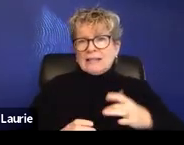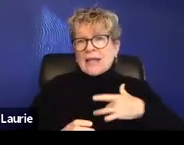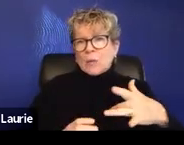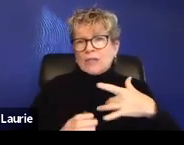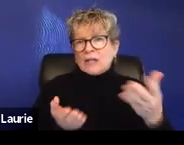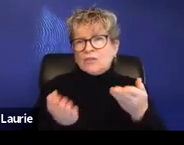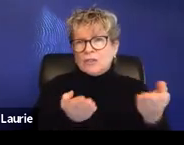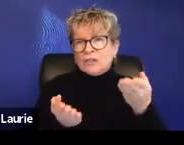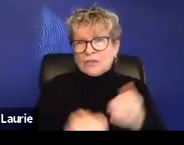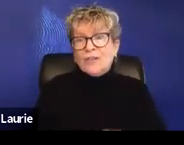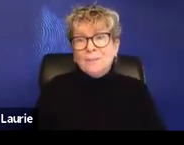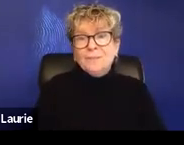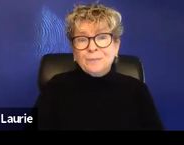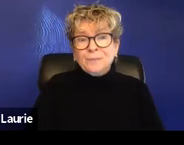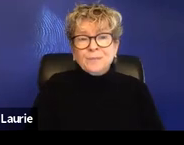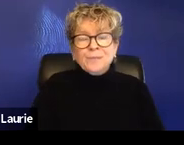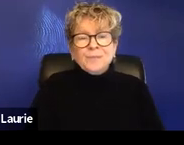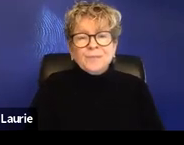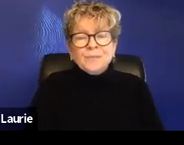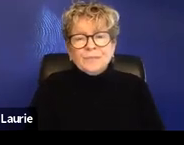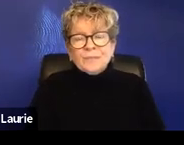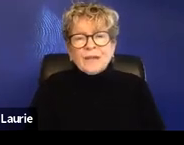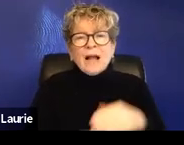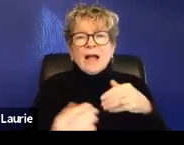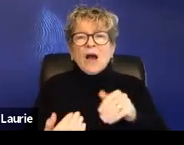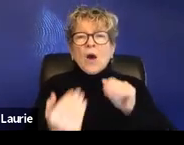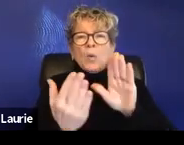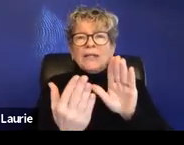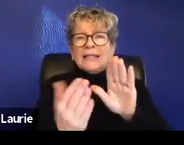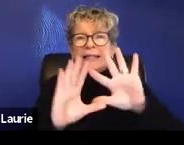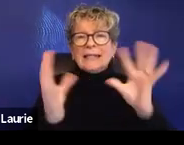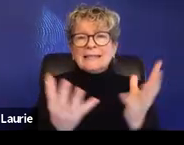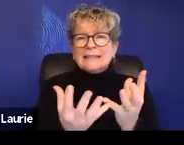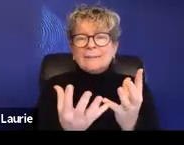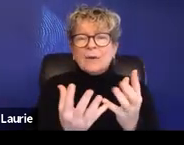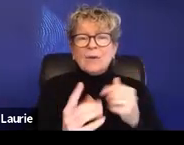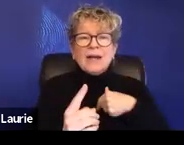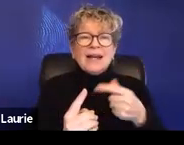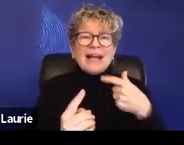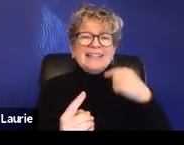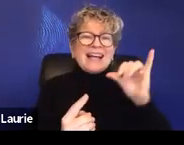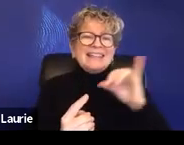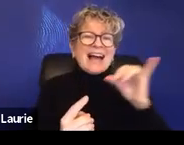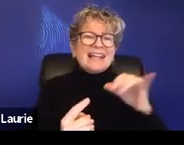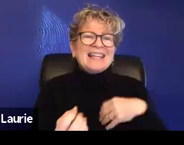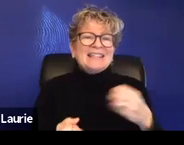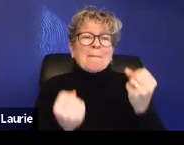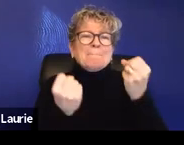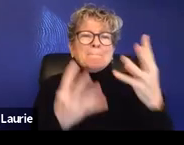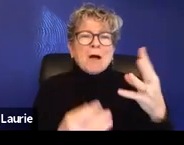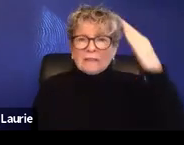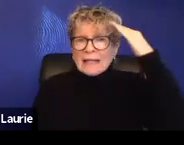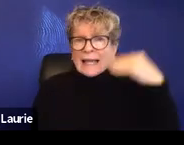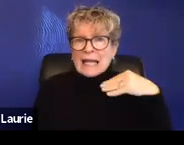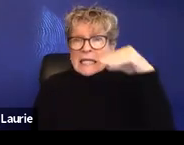holistic approach as essentially trying to attack the multi-headed Hydra. So for any